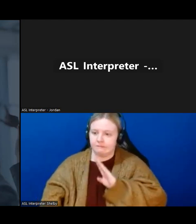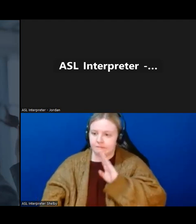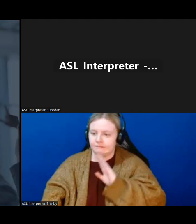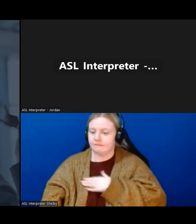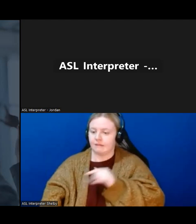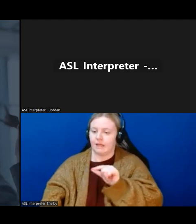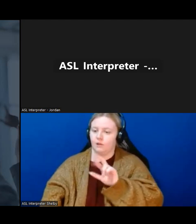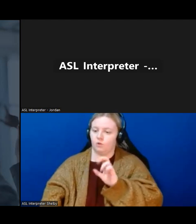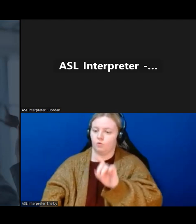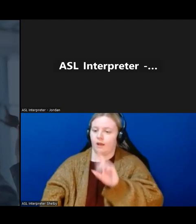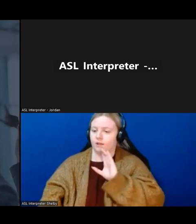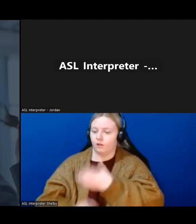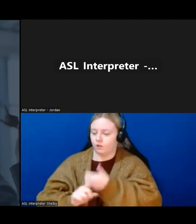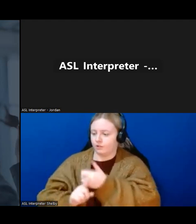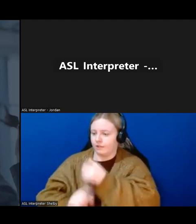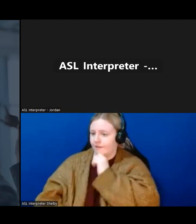fun of me.